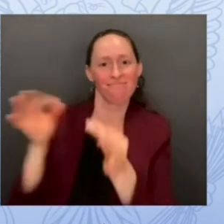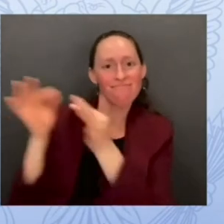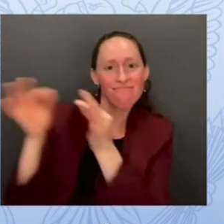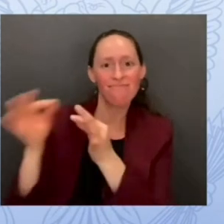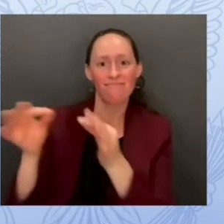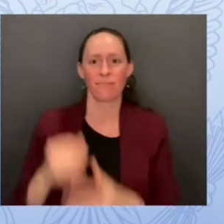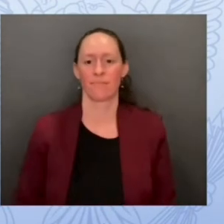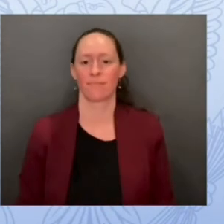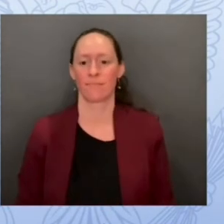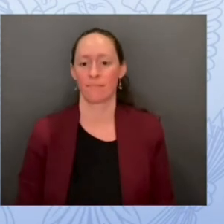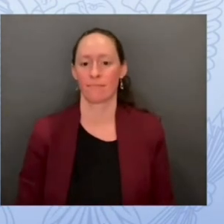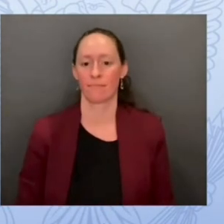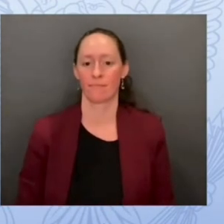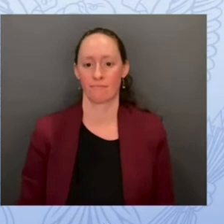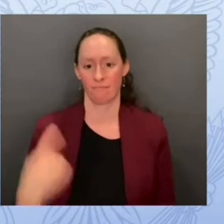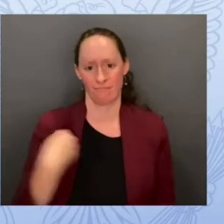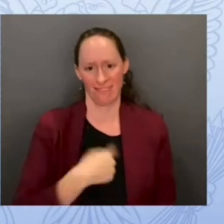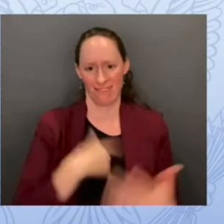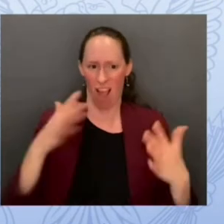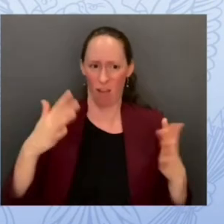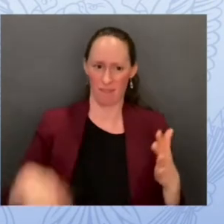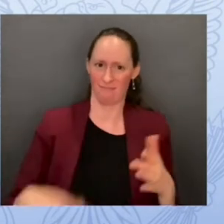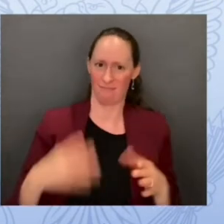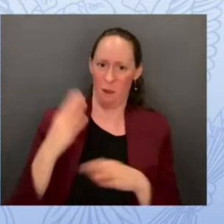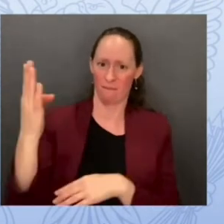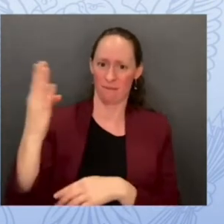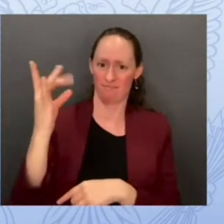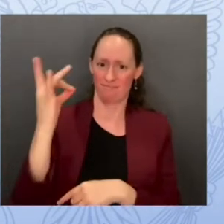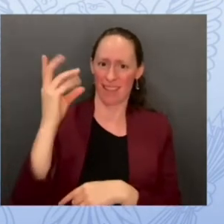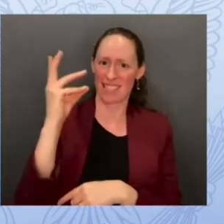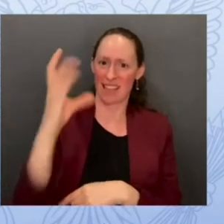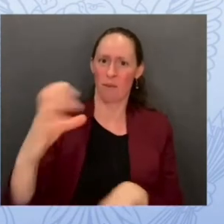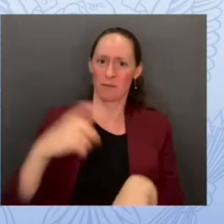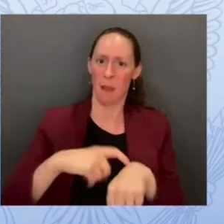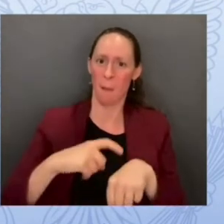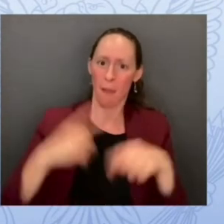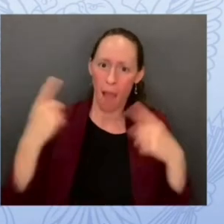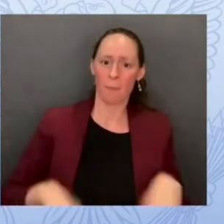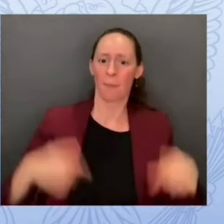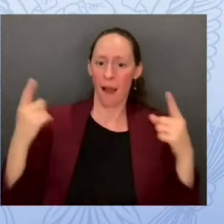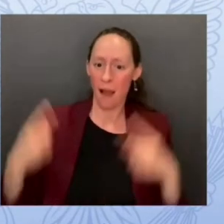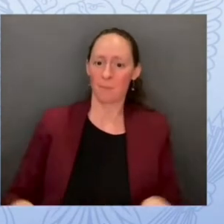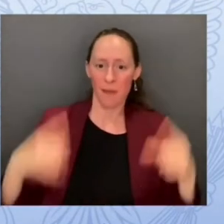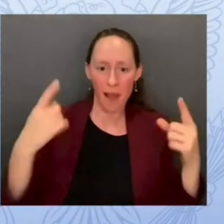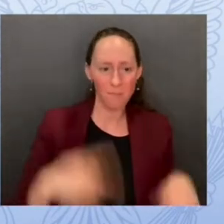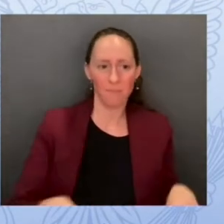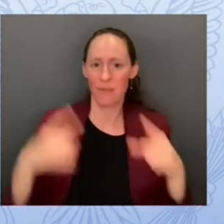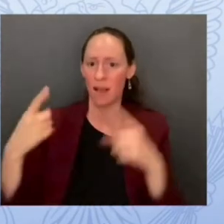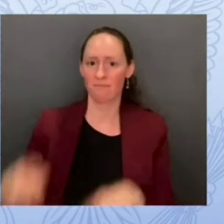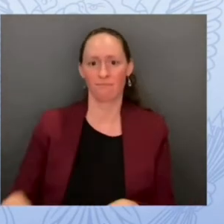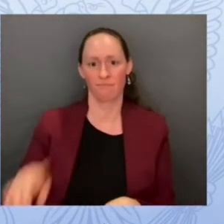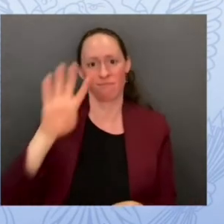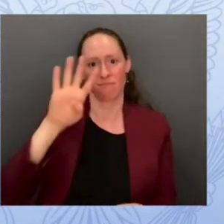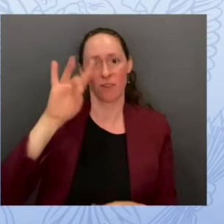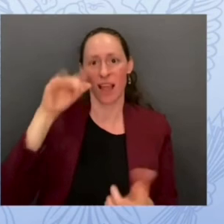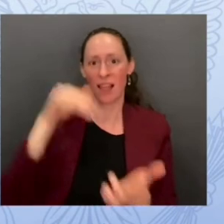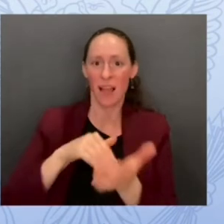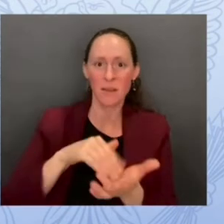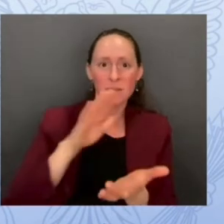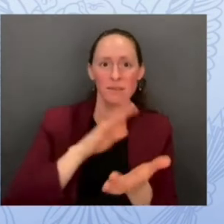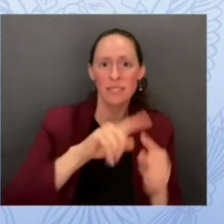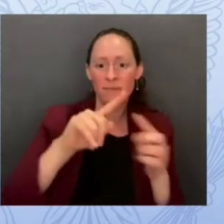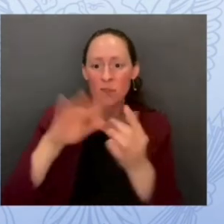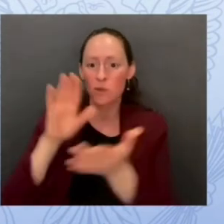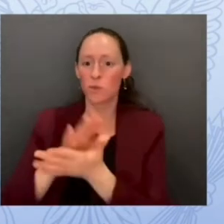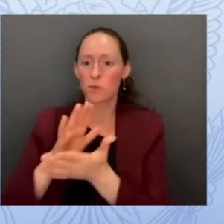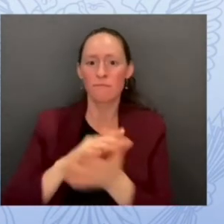to 48 k school k-12 schools and school districts so we really are out there putting a lot of resources against this